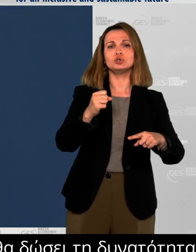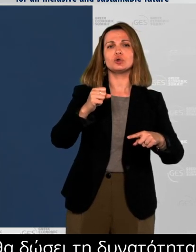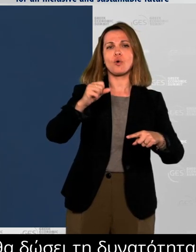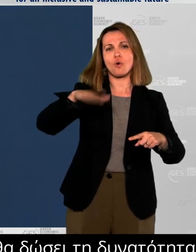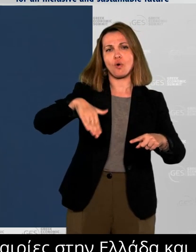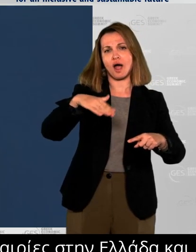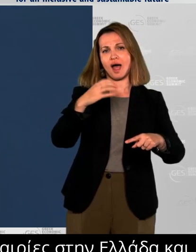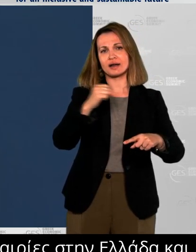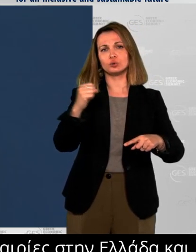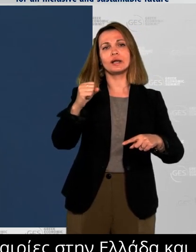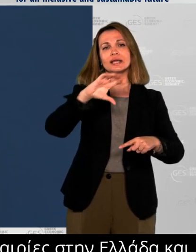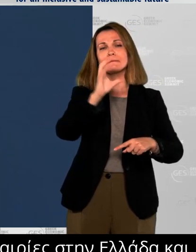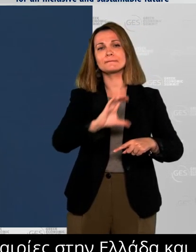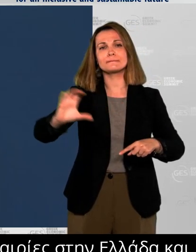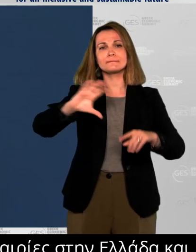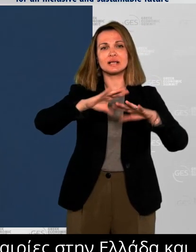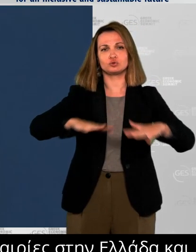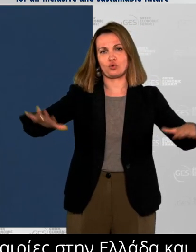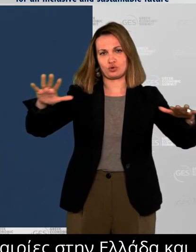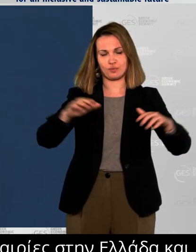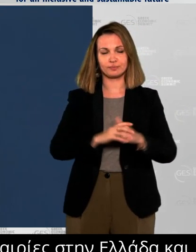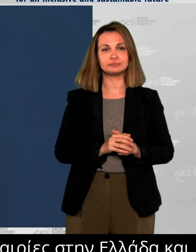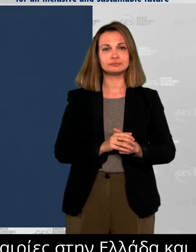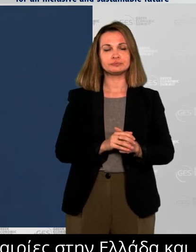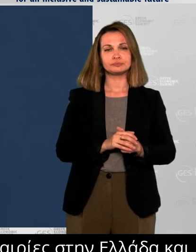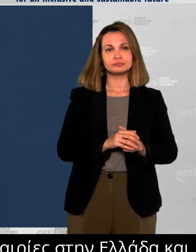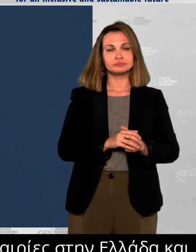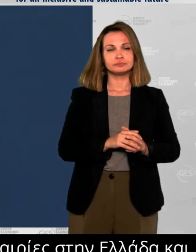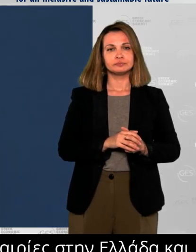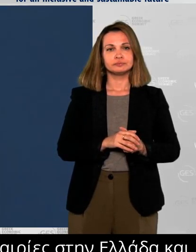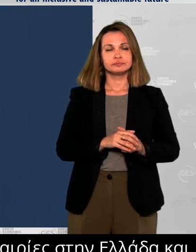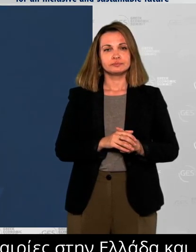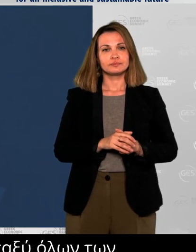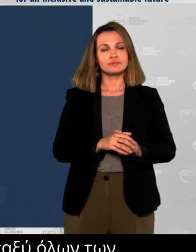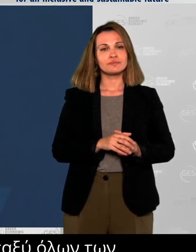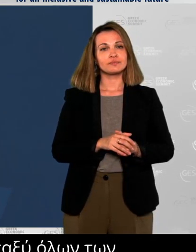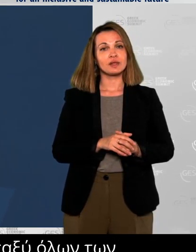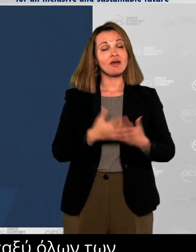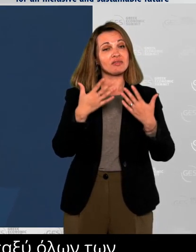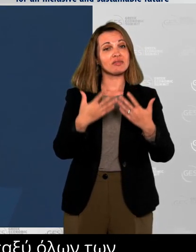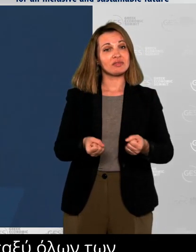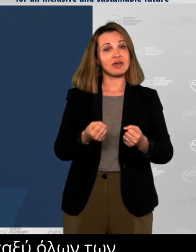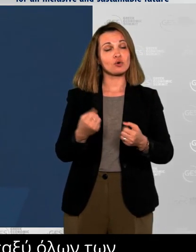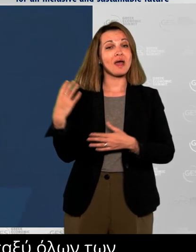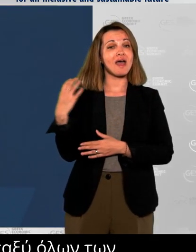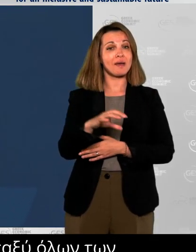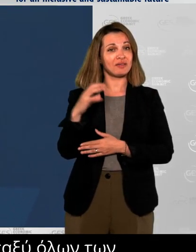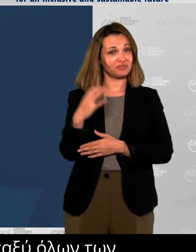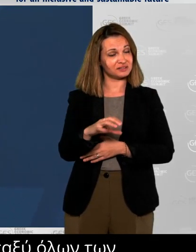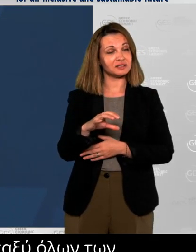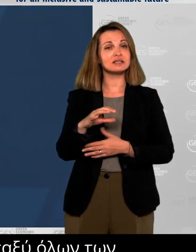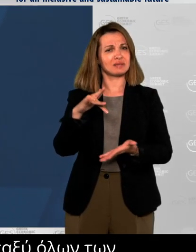on top of its significant data center investment, recently celebrated the launch of three separate cutting edge